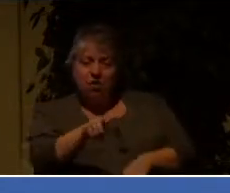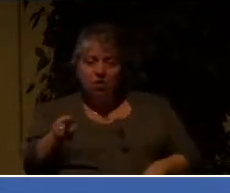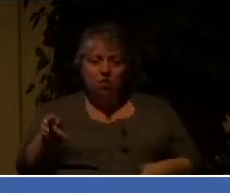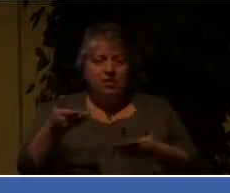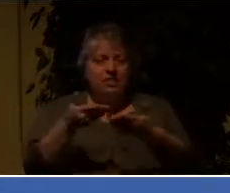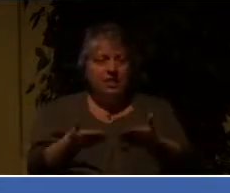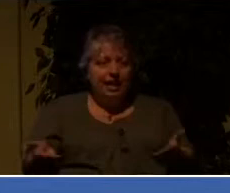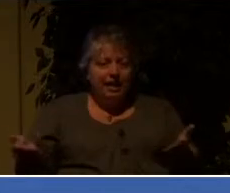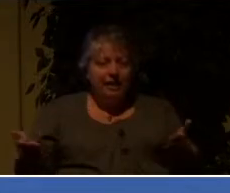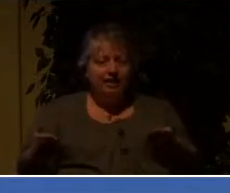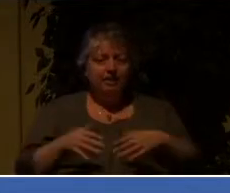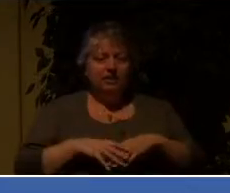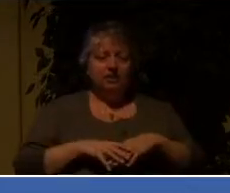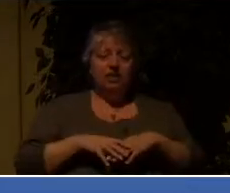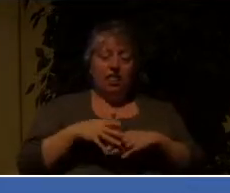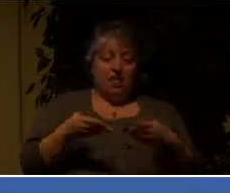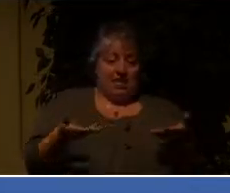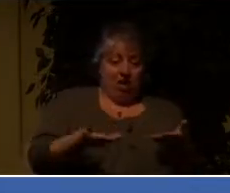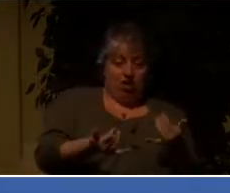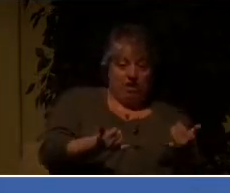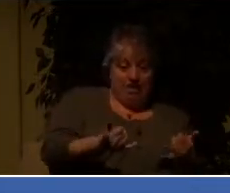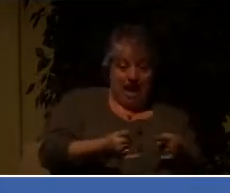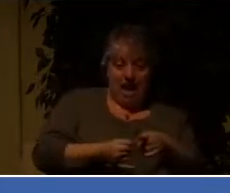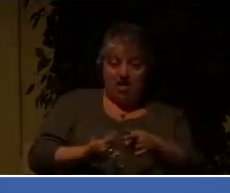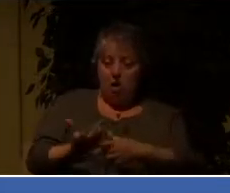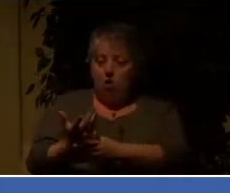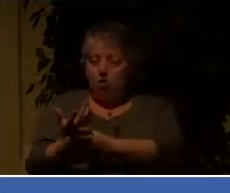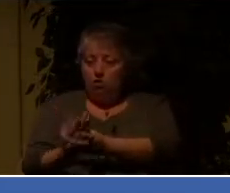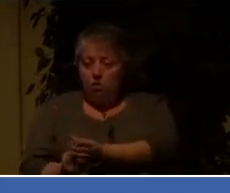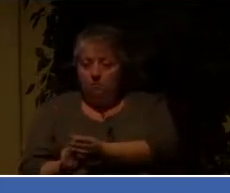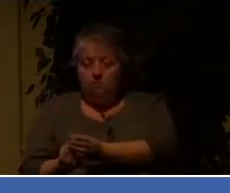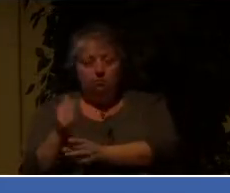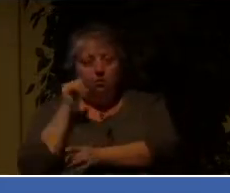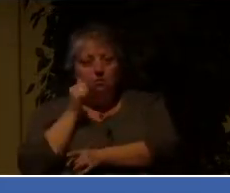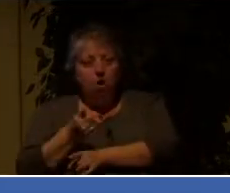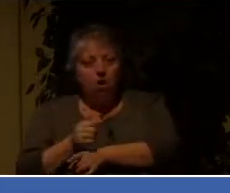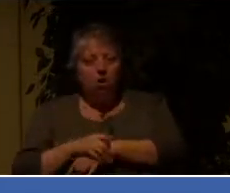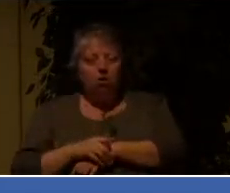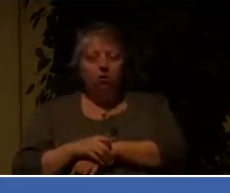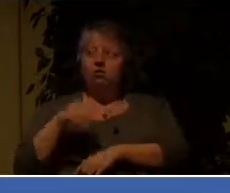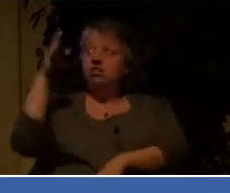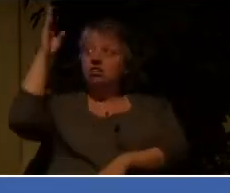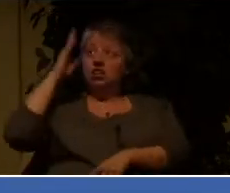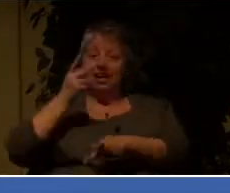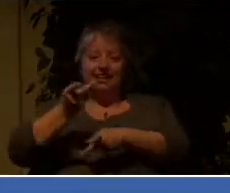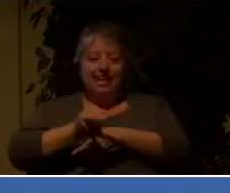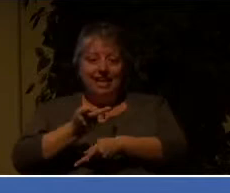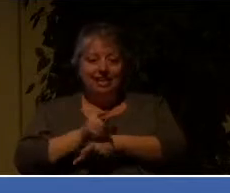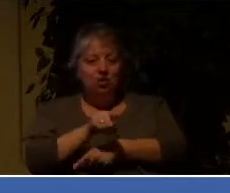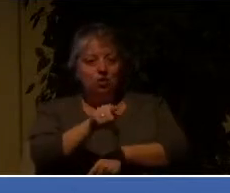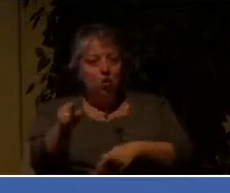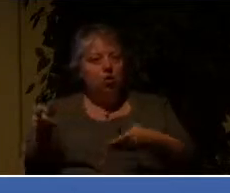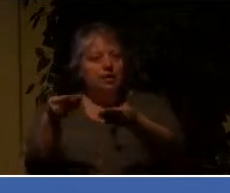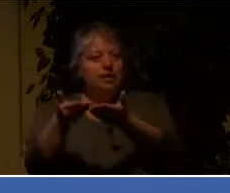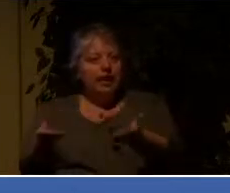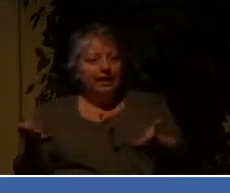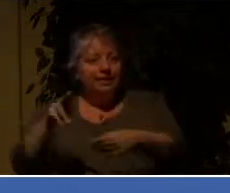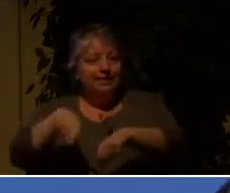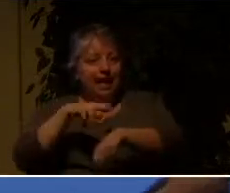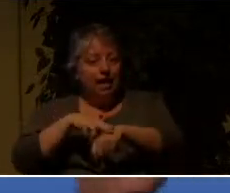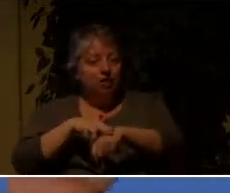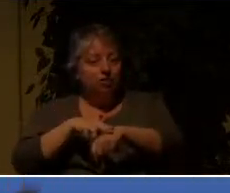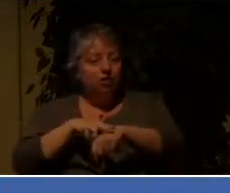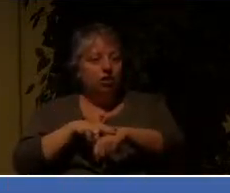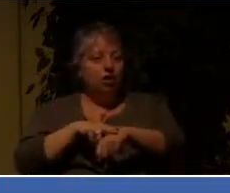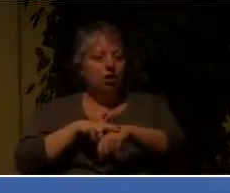If they matter to God, won't you, his child, matter more? In other words, don't